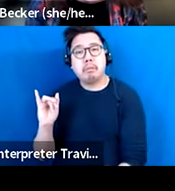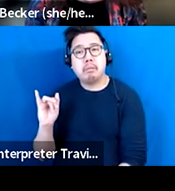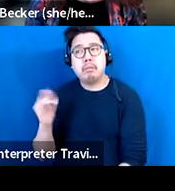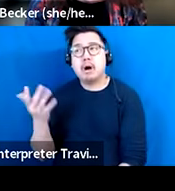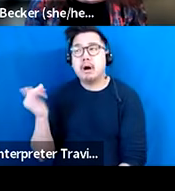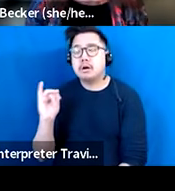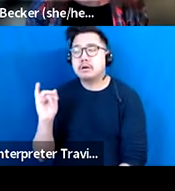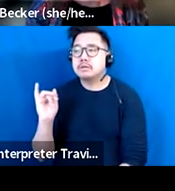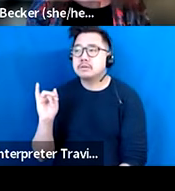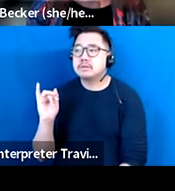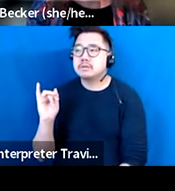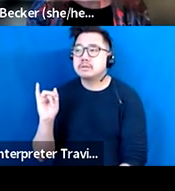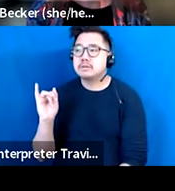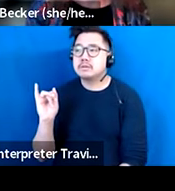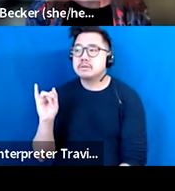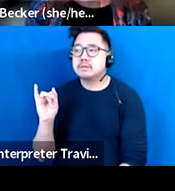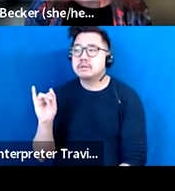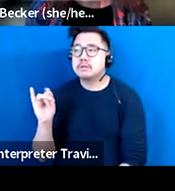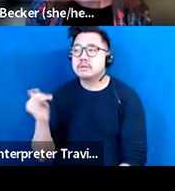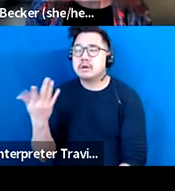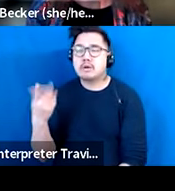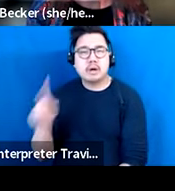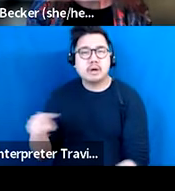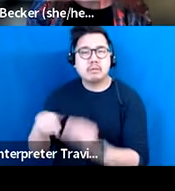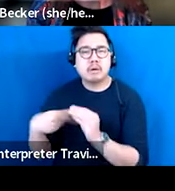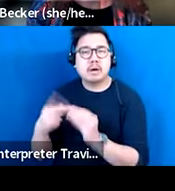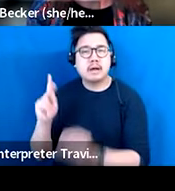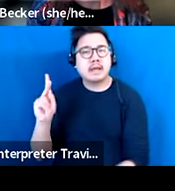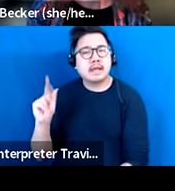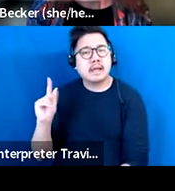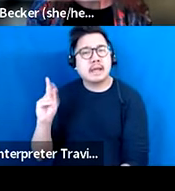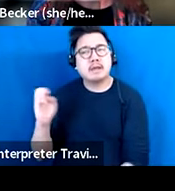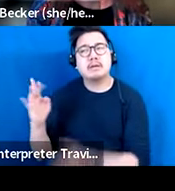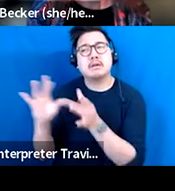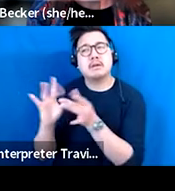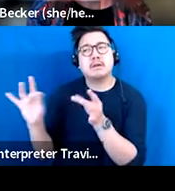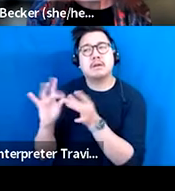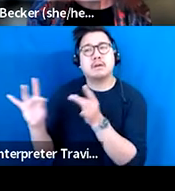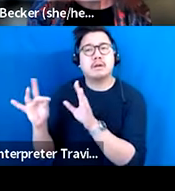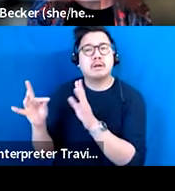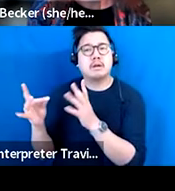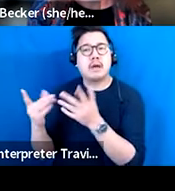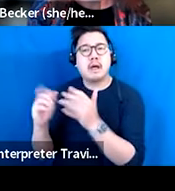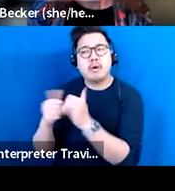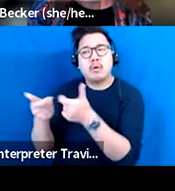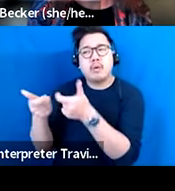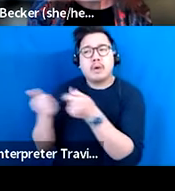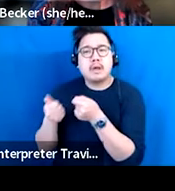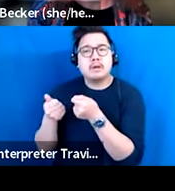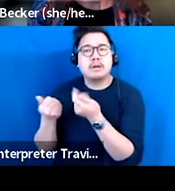talking a little bit about what Kate was asking, also extending that engagement into like donors.